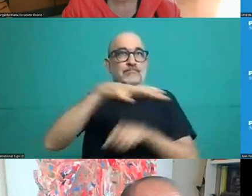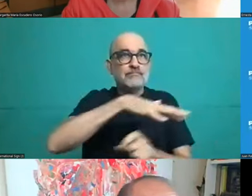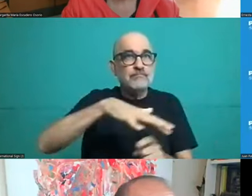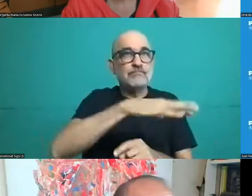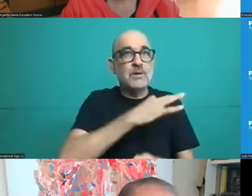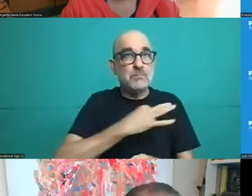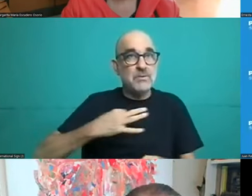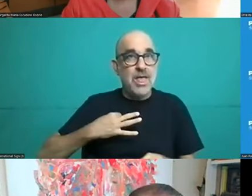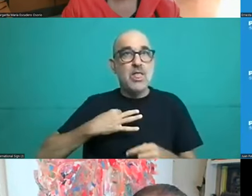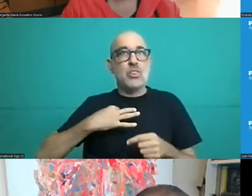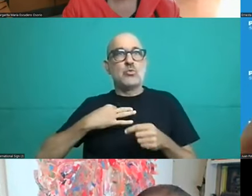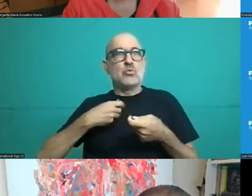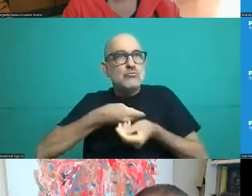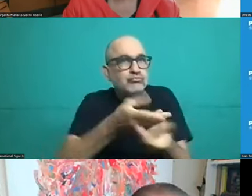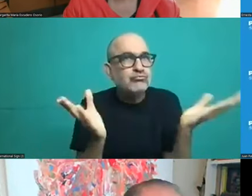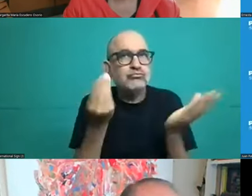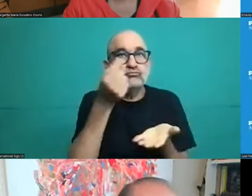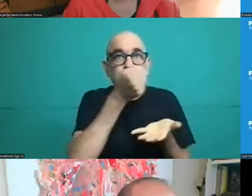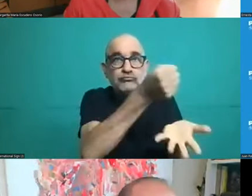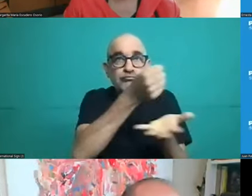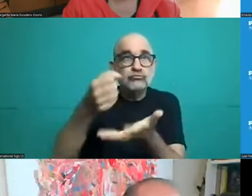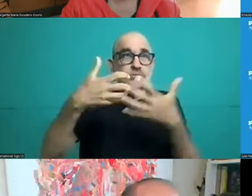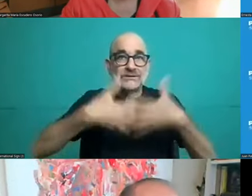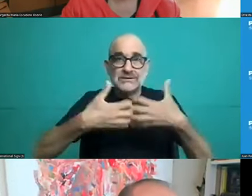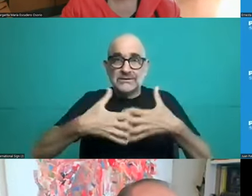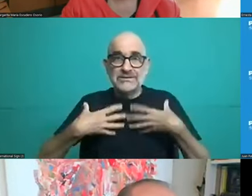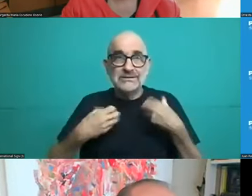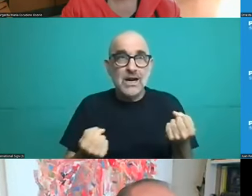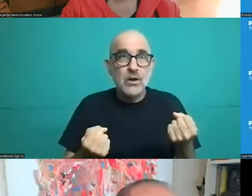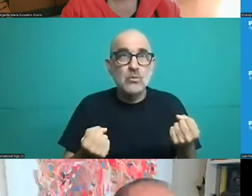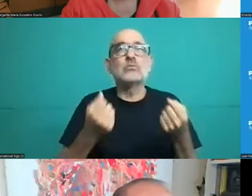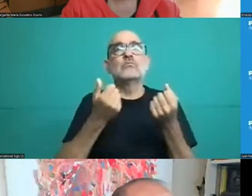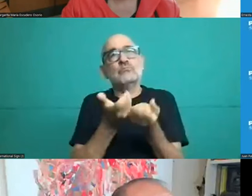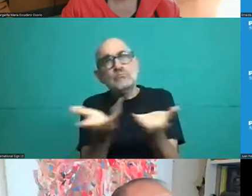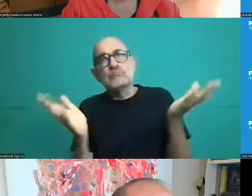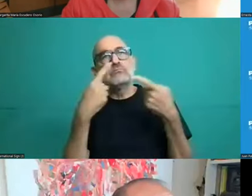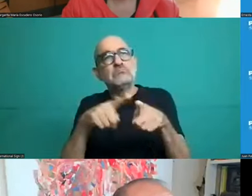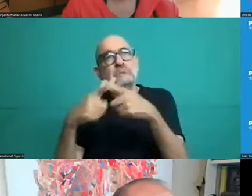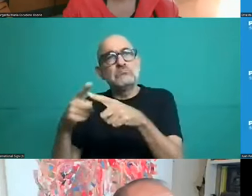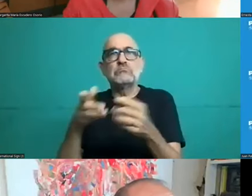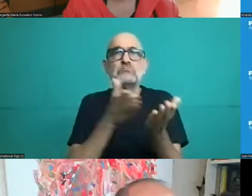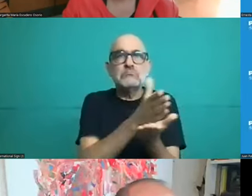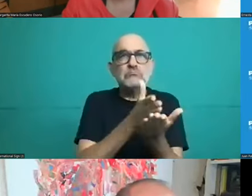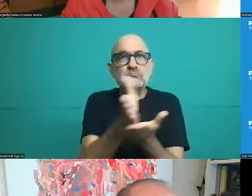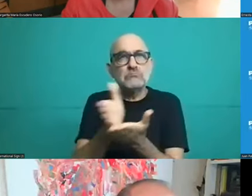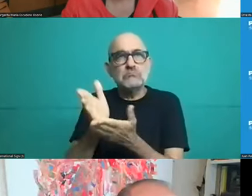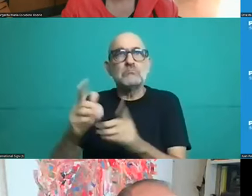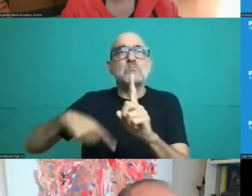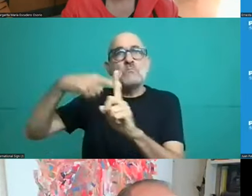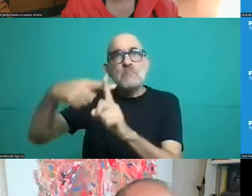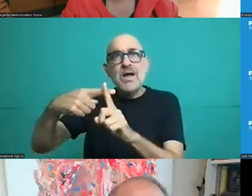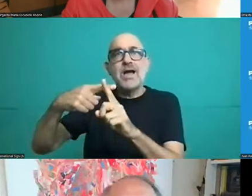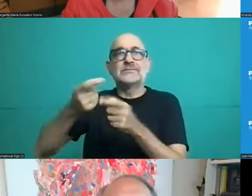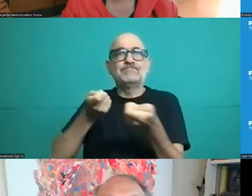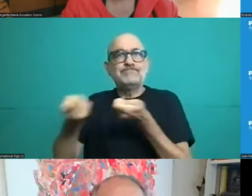supplies and many other roles and with a whole range of arrangements and